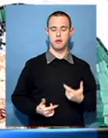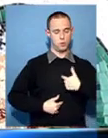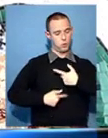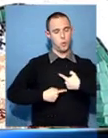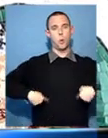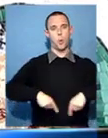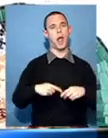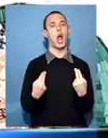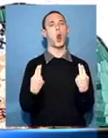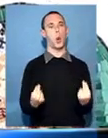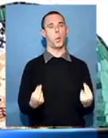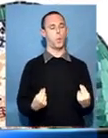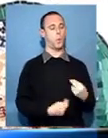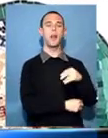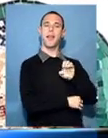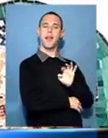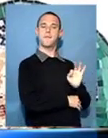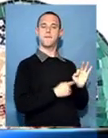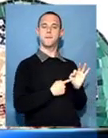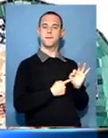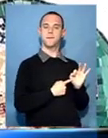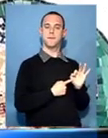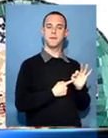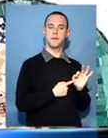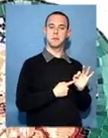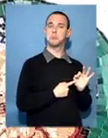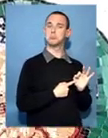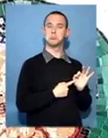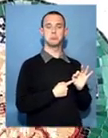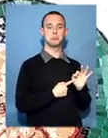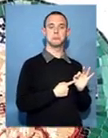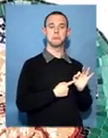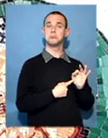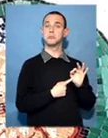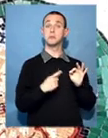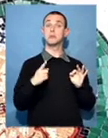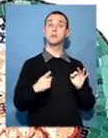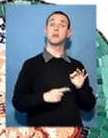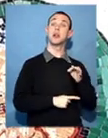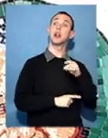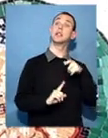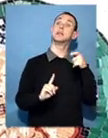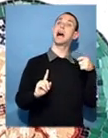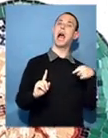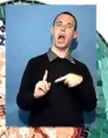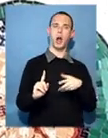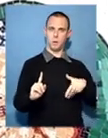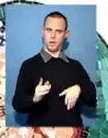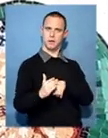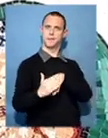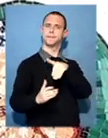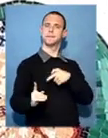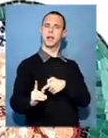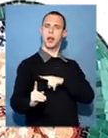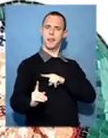that the speaker, there will be no speaker out in the house and the speaker also will be elected so